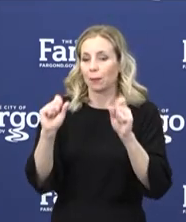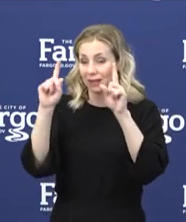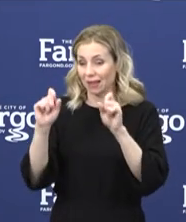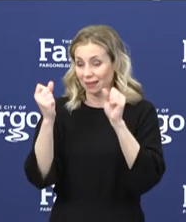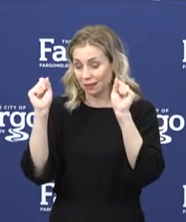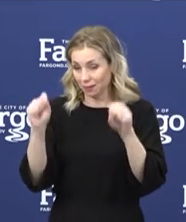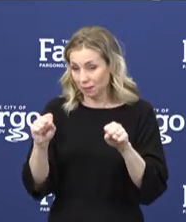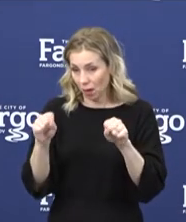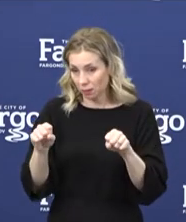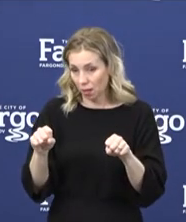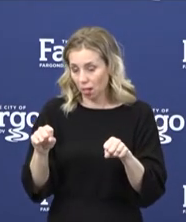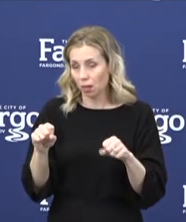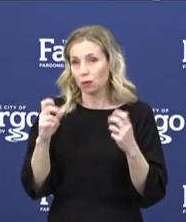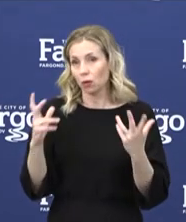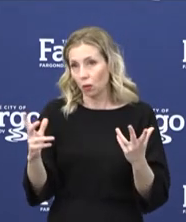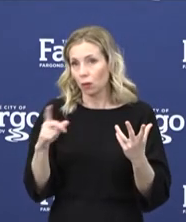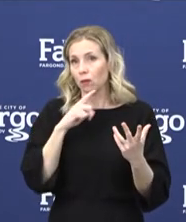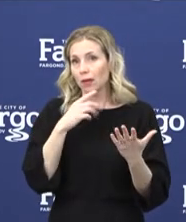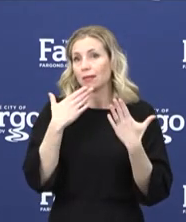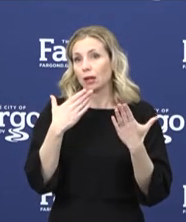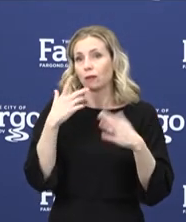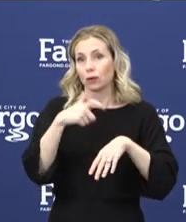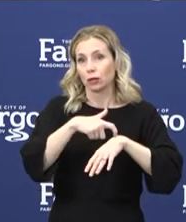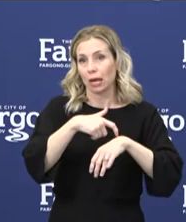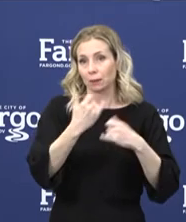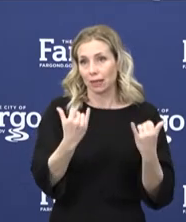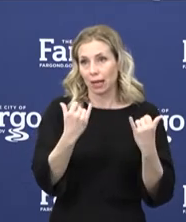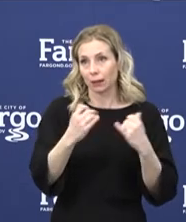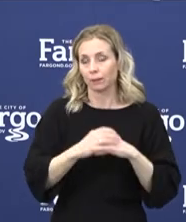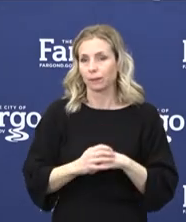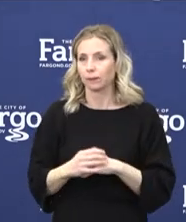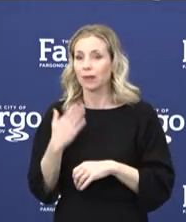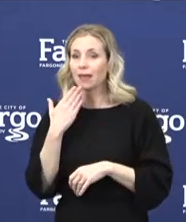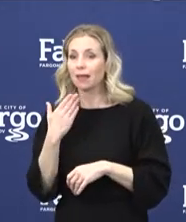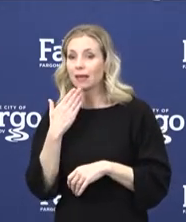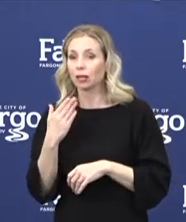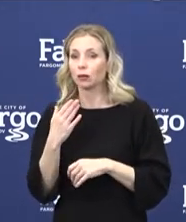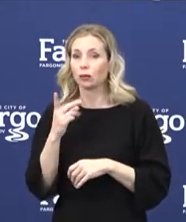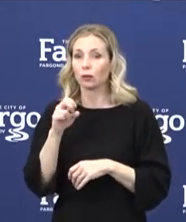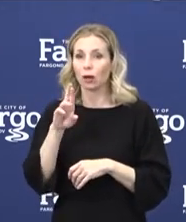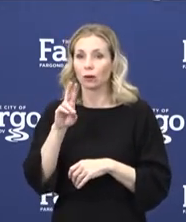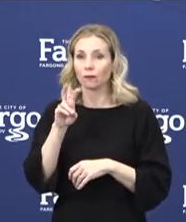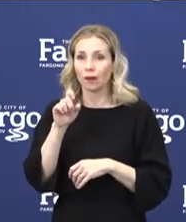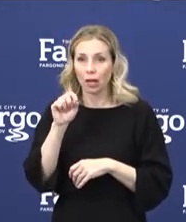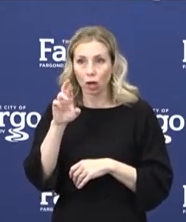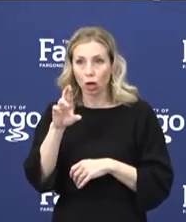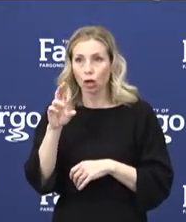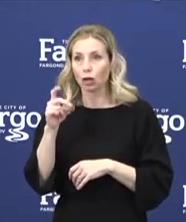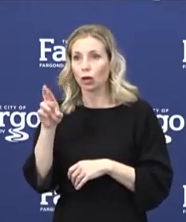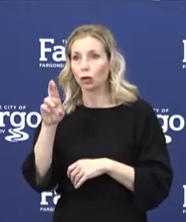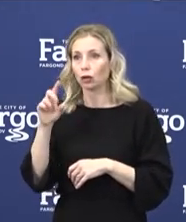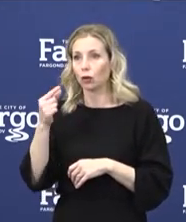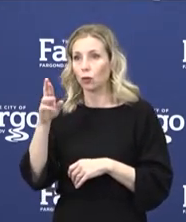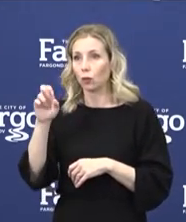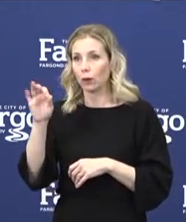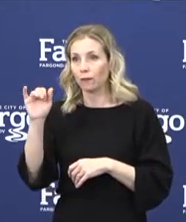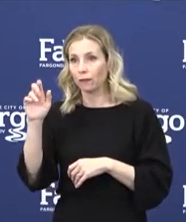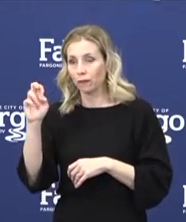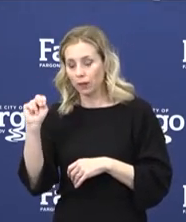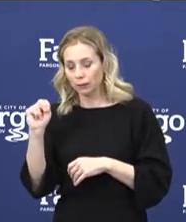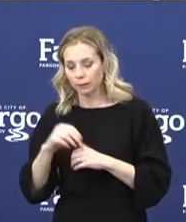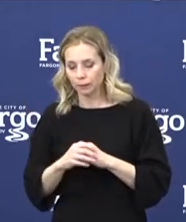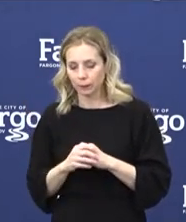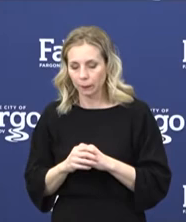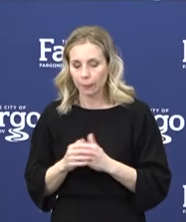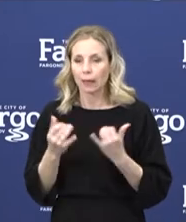you for your time today. Thank you for that insight, Dr. Bedder and Dr. Griffin. I just want to take a moment to thank the